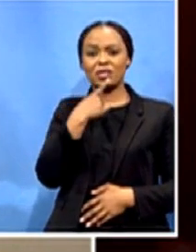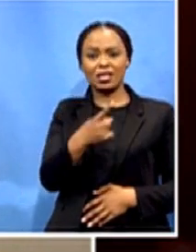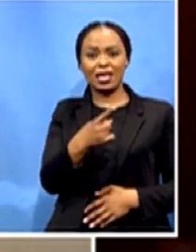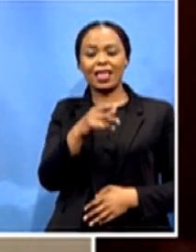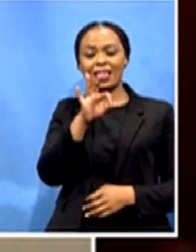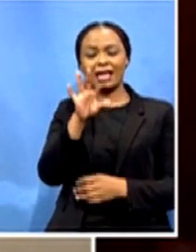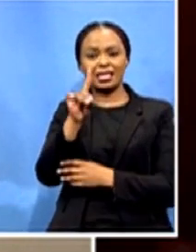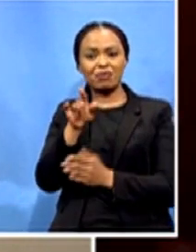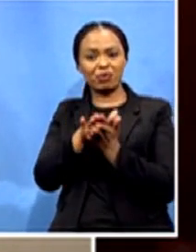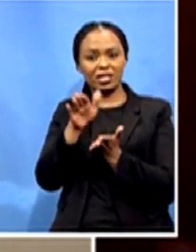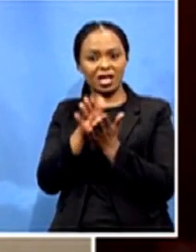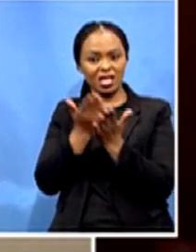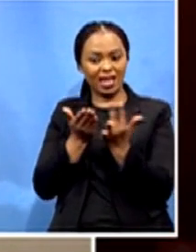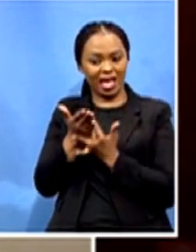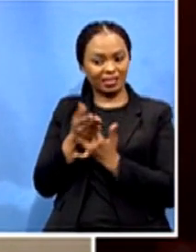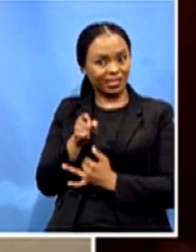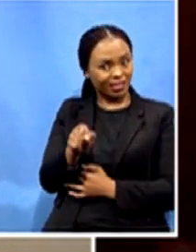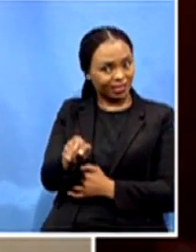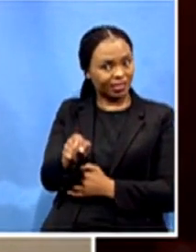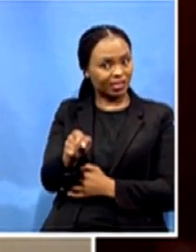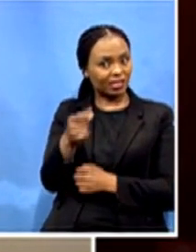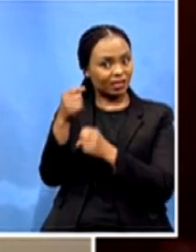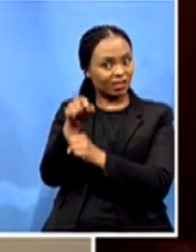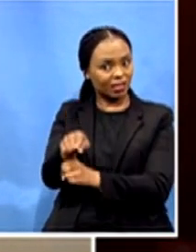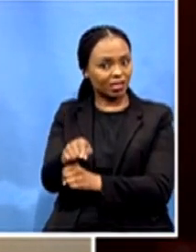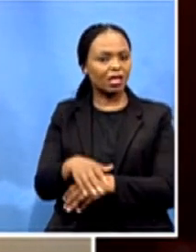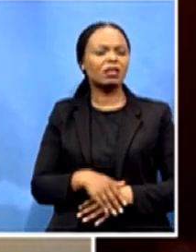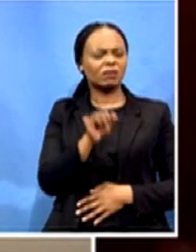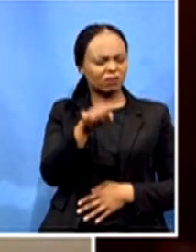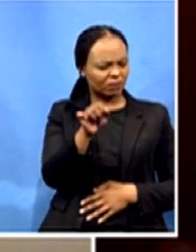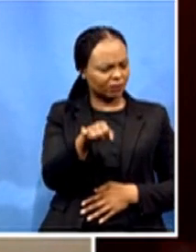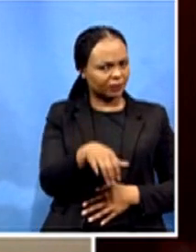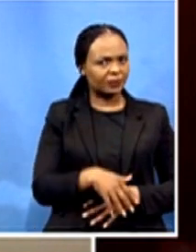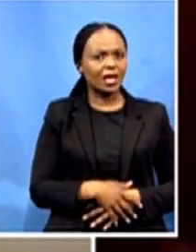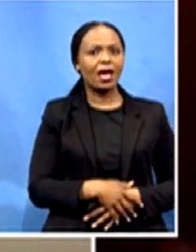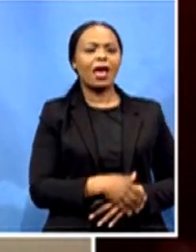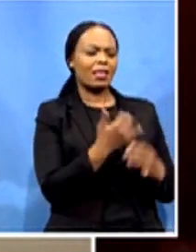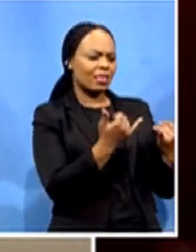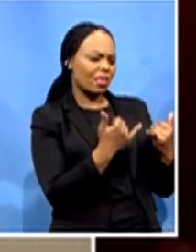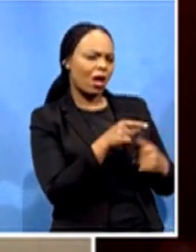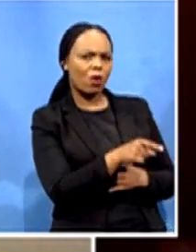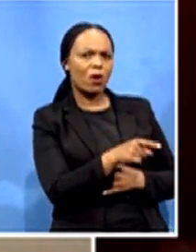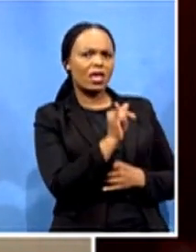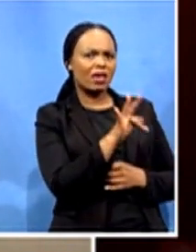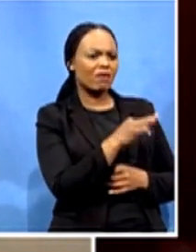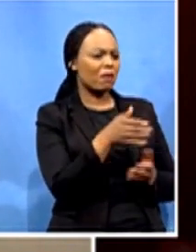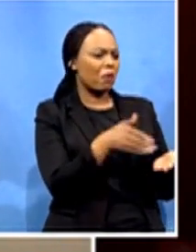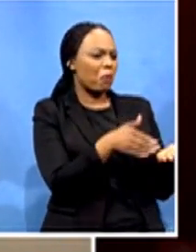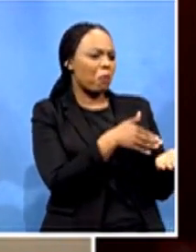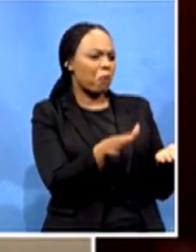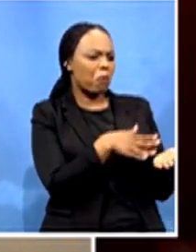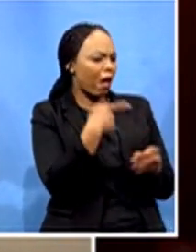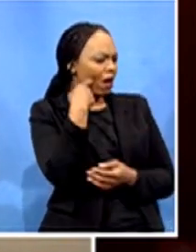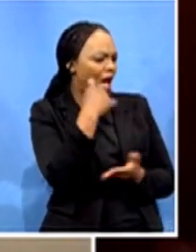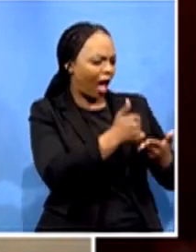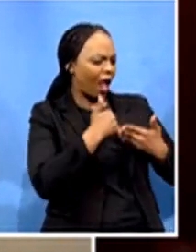a patient a medical patient is in need of a ventilator they're not able to assist themselves so one imagines that you're